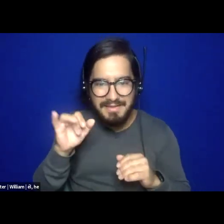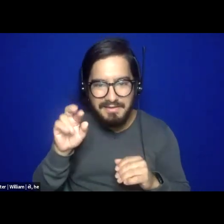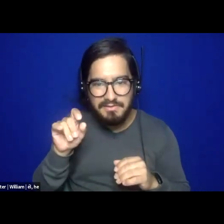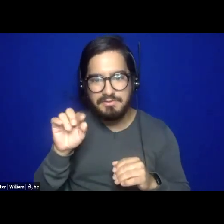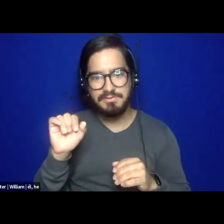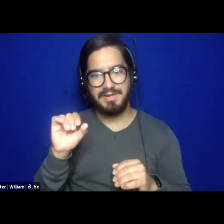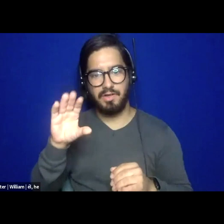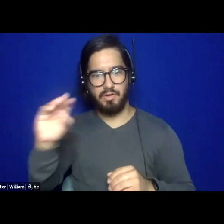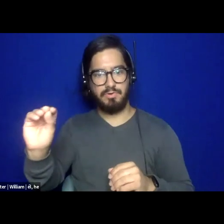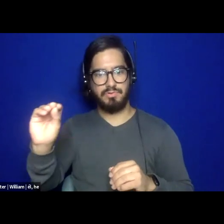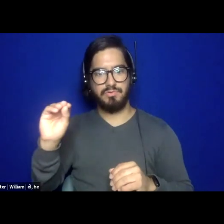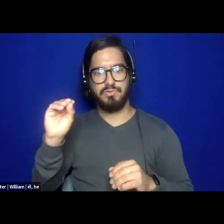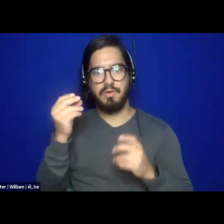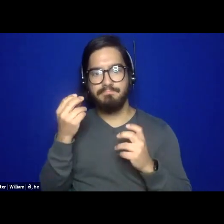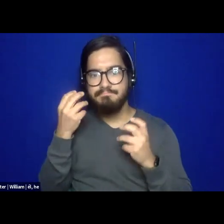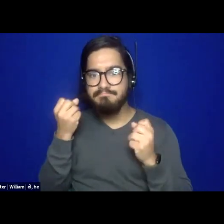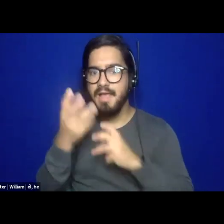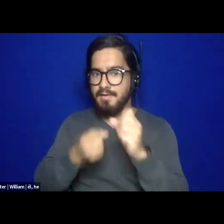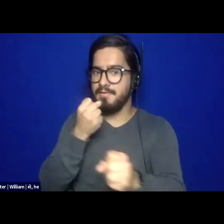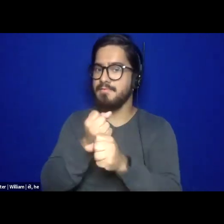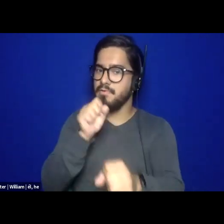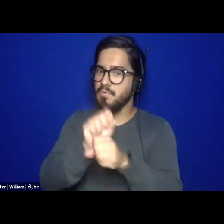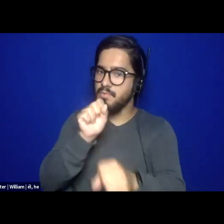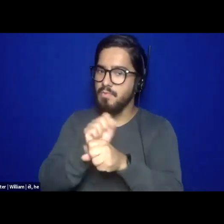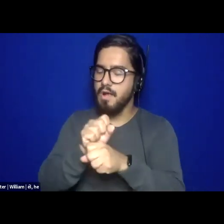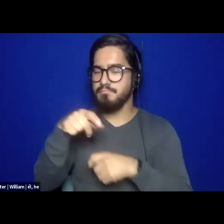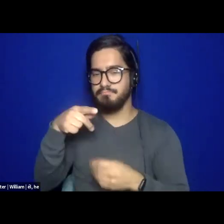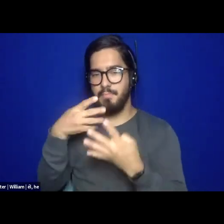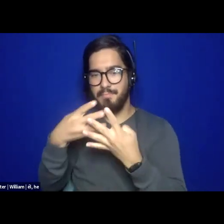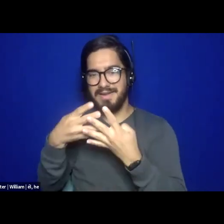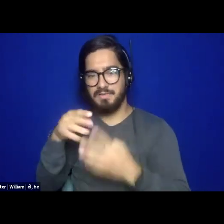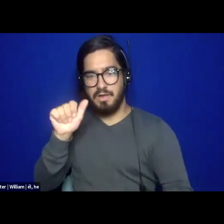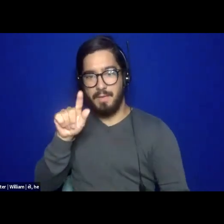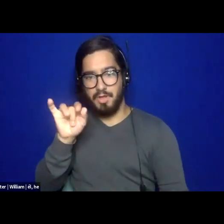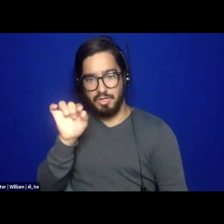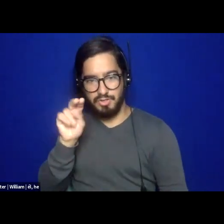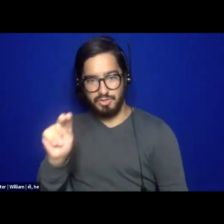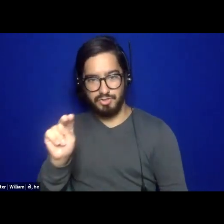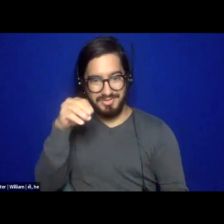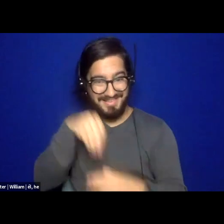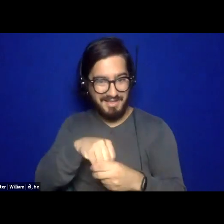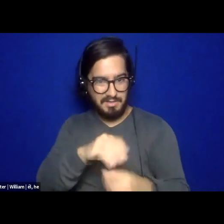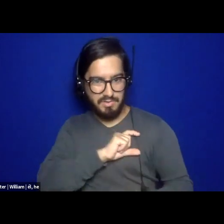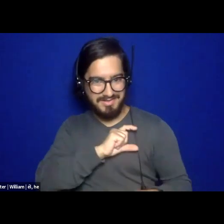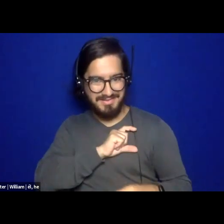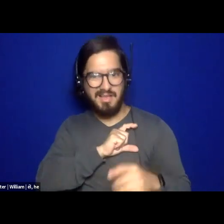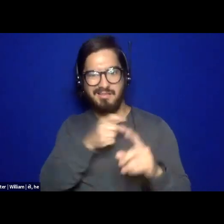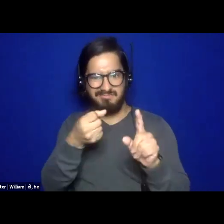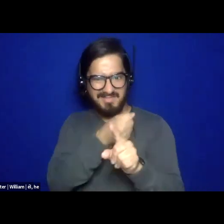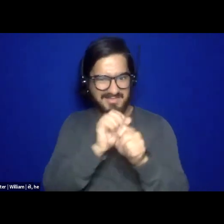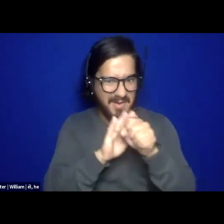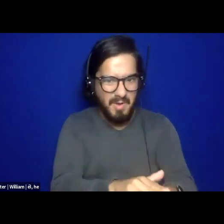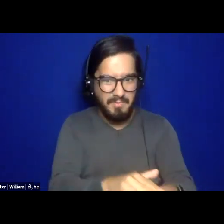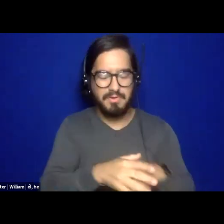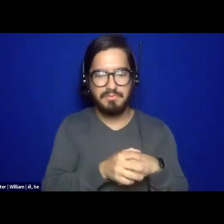reproductive justice, and birth work. My stake in this, as a mental health advocate and abolitionist, I want